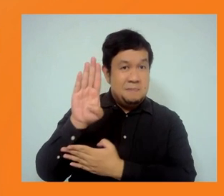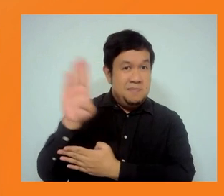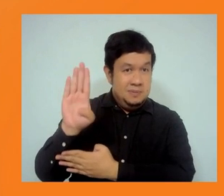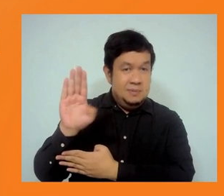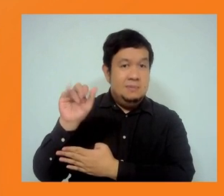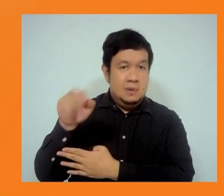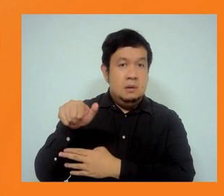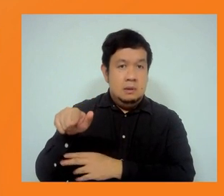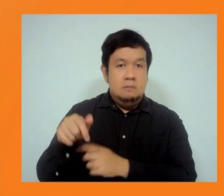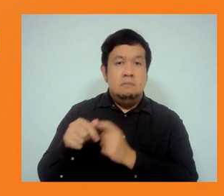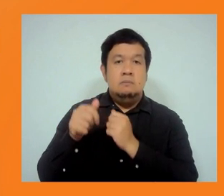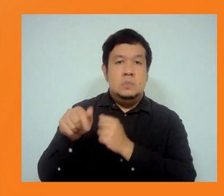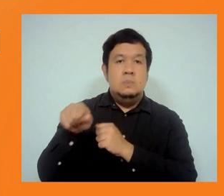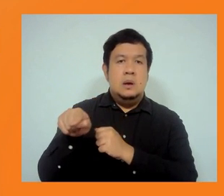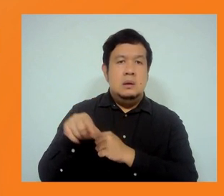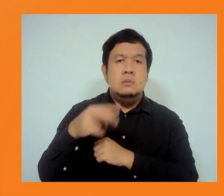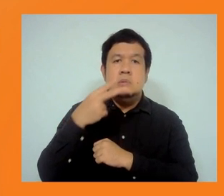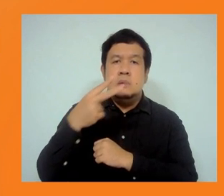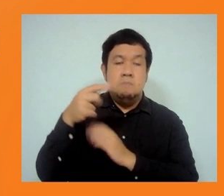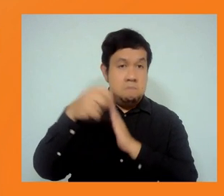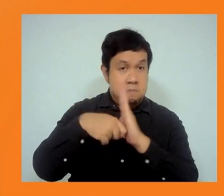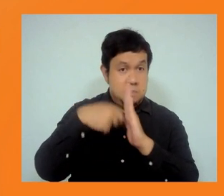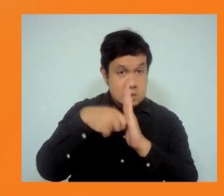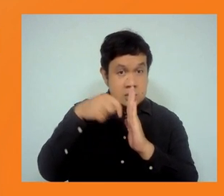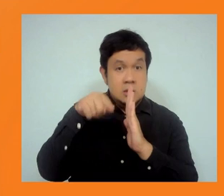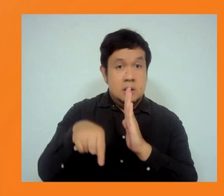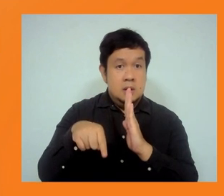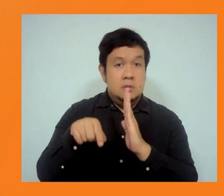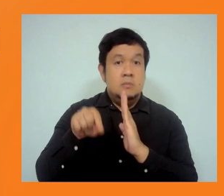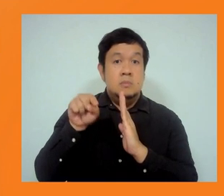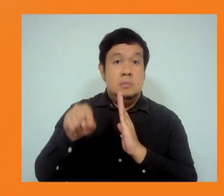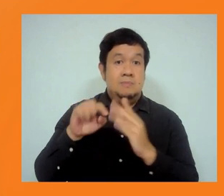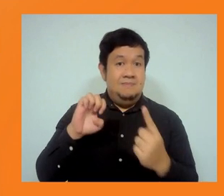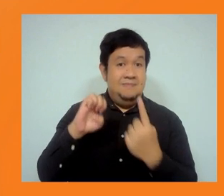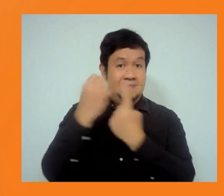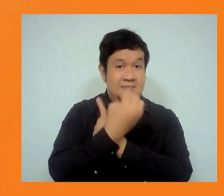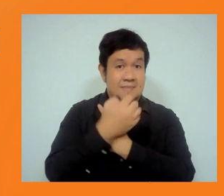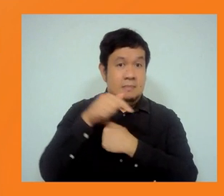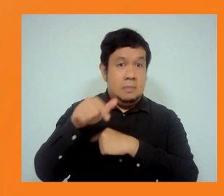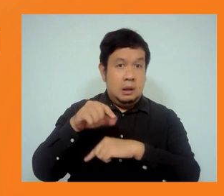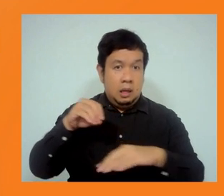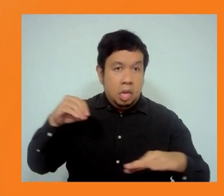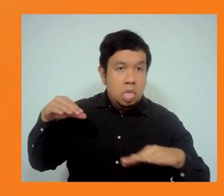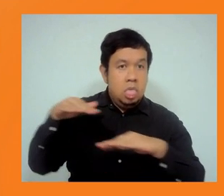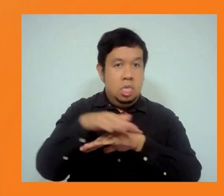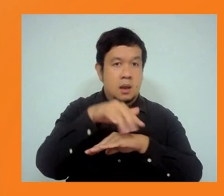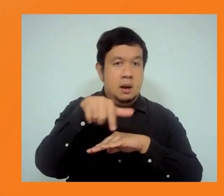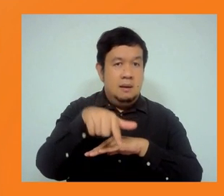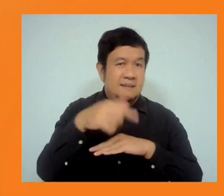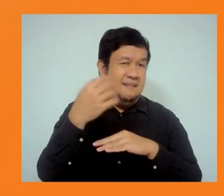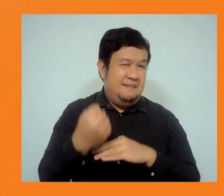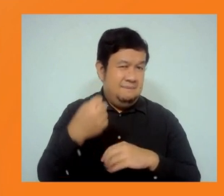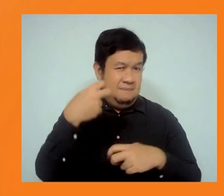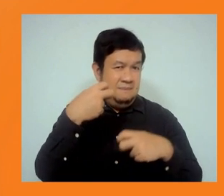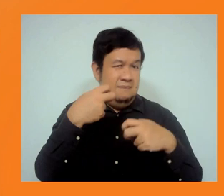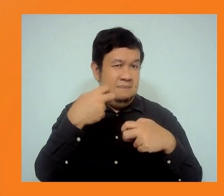line project and release of its impact on the environment in packages and further sub packages. Just for that short line, there have been about